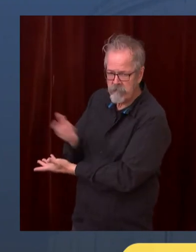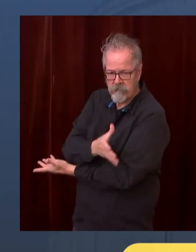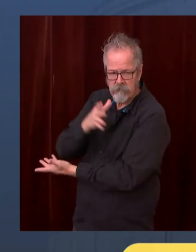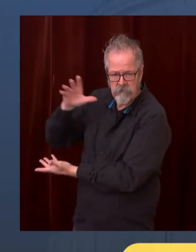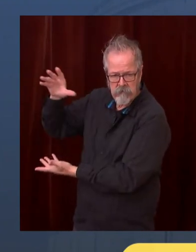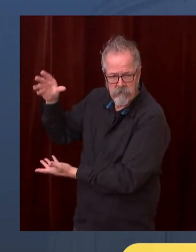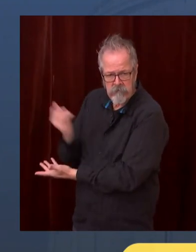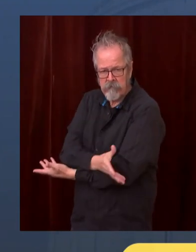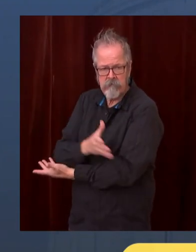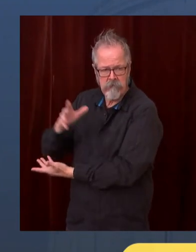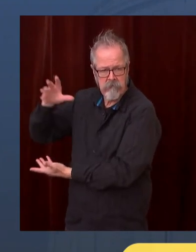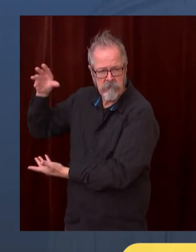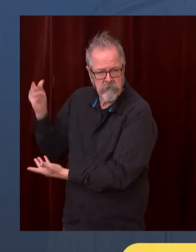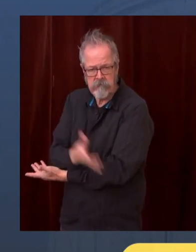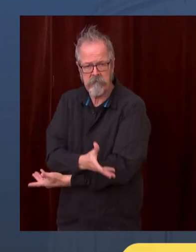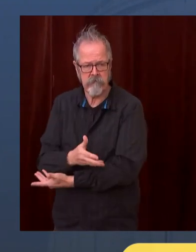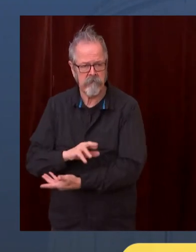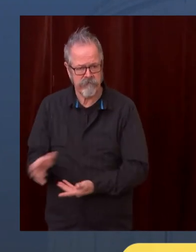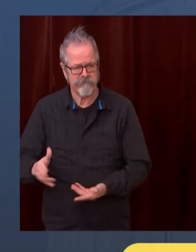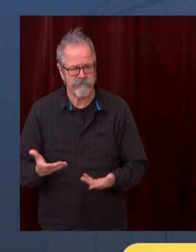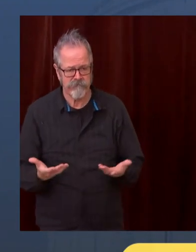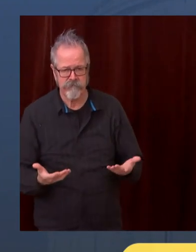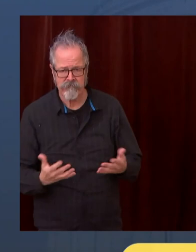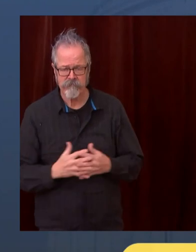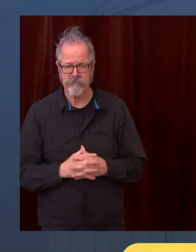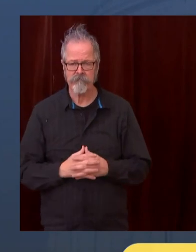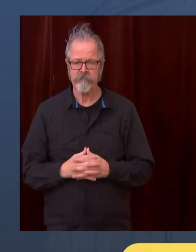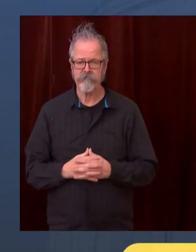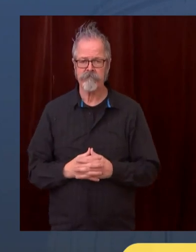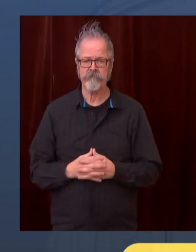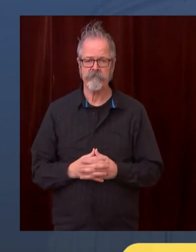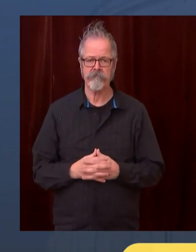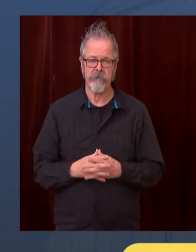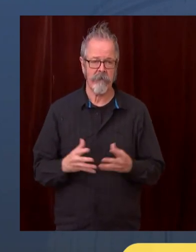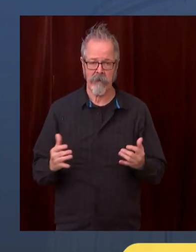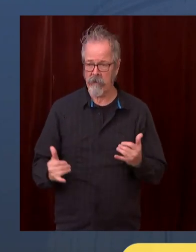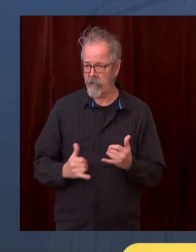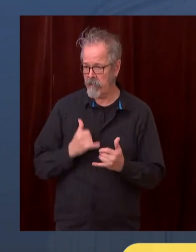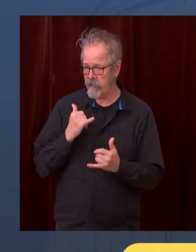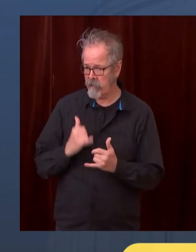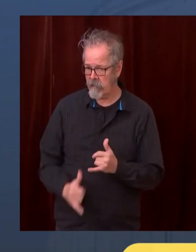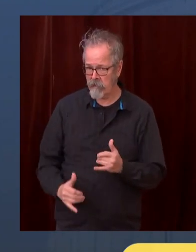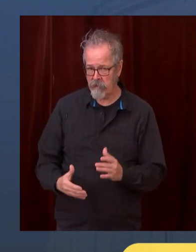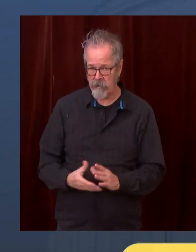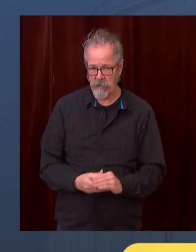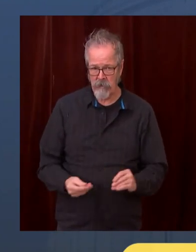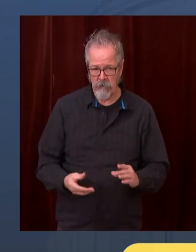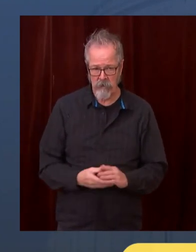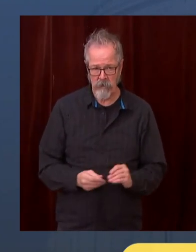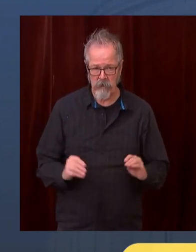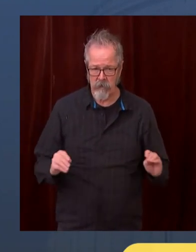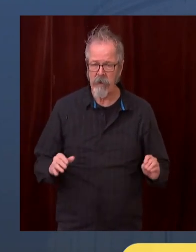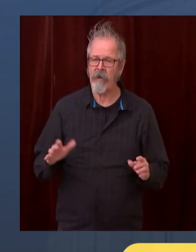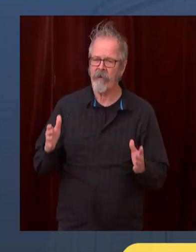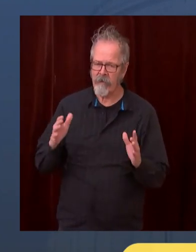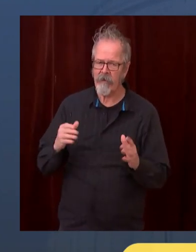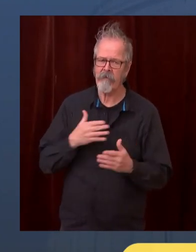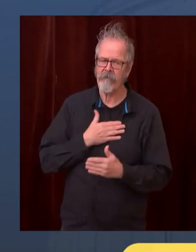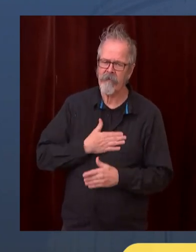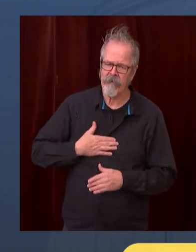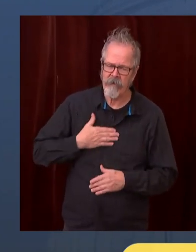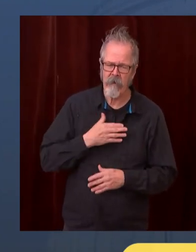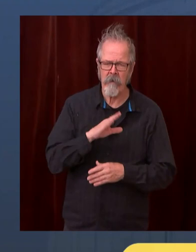situation. Any final words, Governor? No. Again, please be careful. Please take care of yourself.